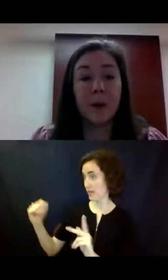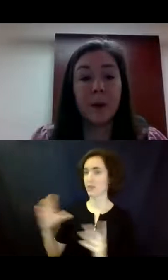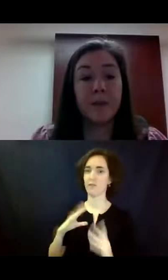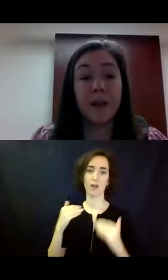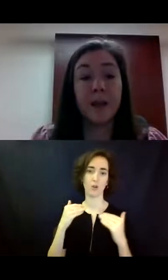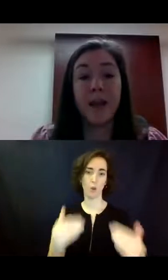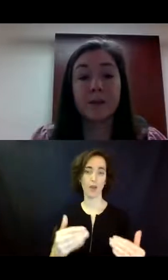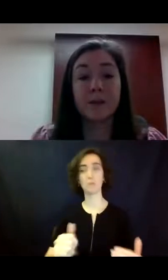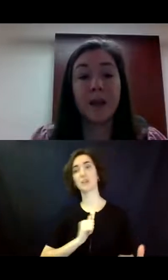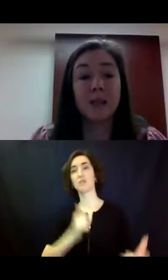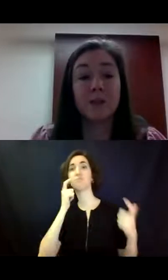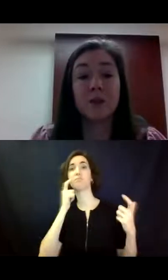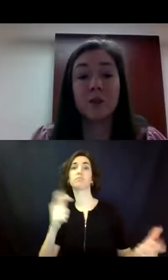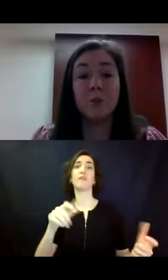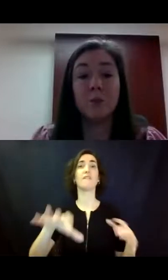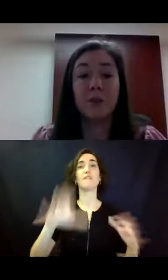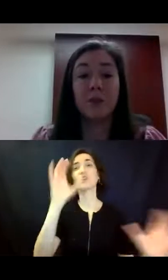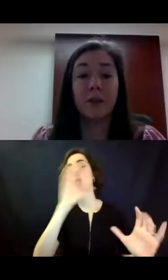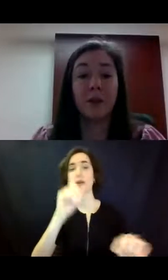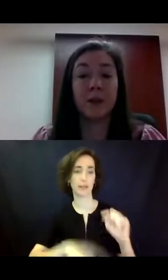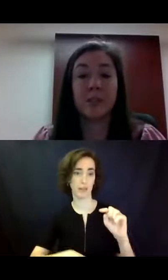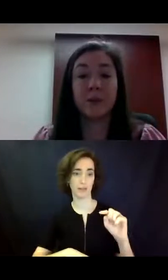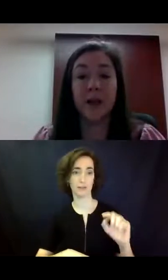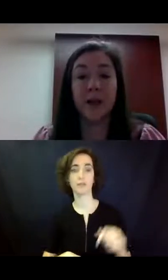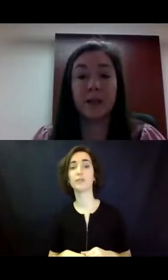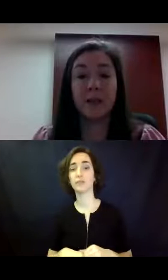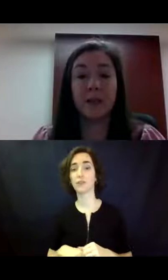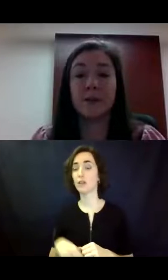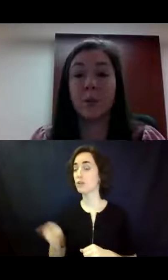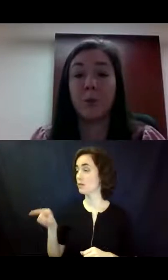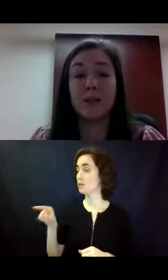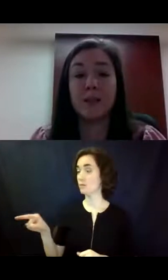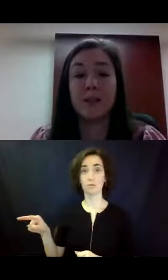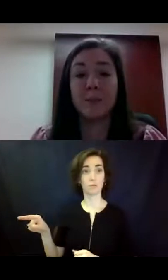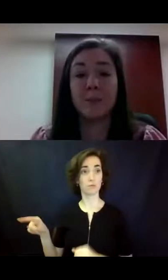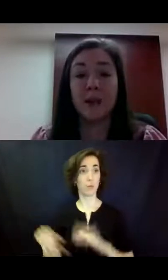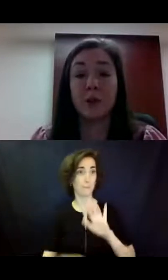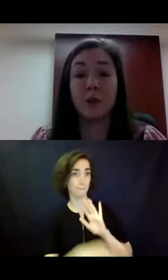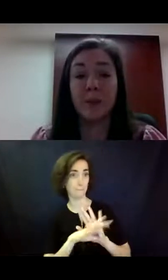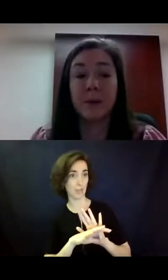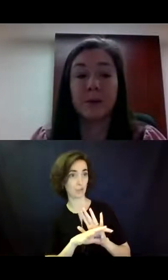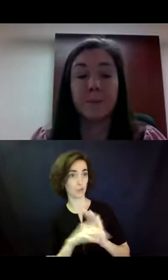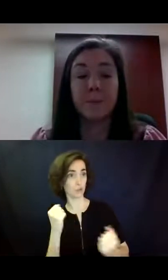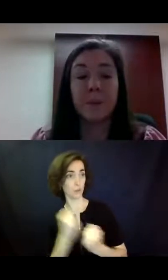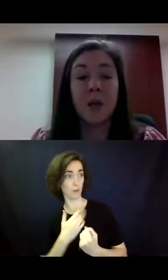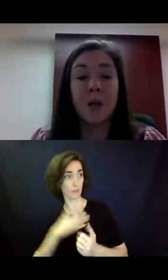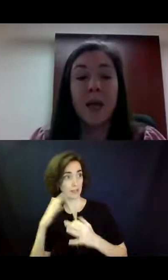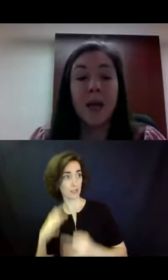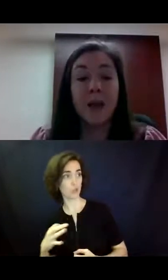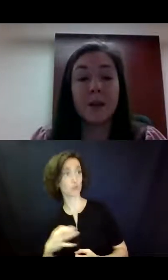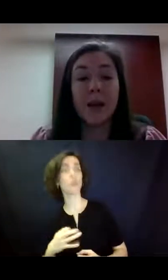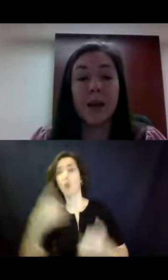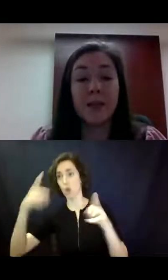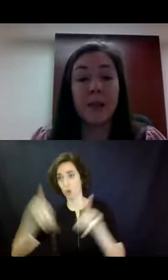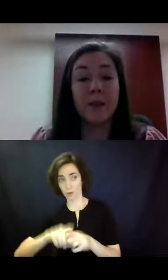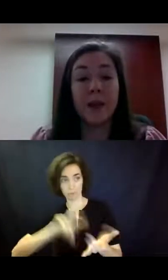They cannot act outside the scope of the authority that's provided in the supported decision-making agreement, and they could